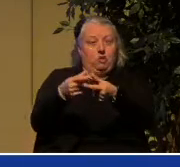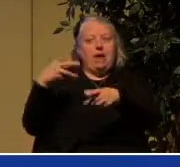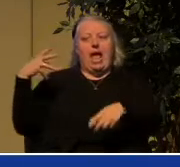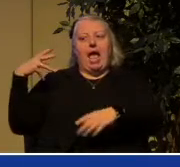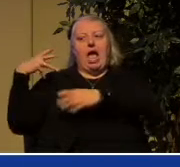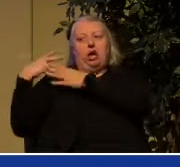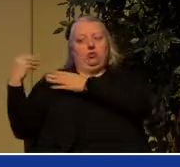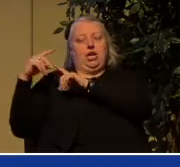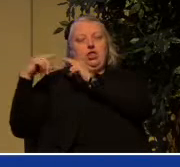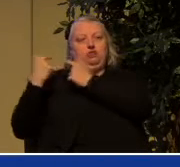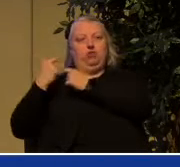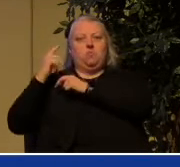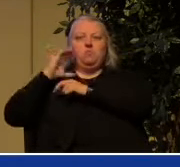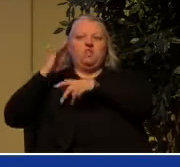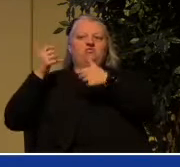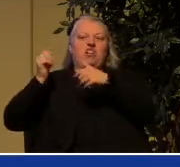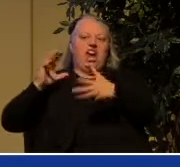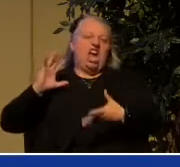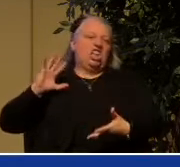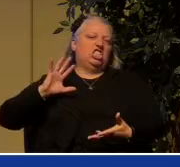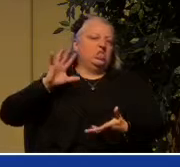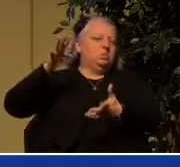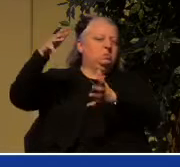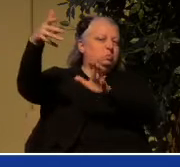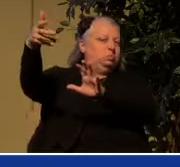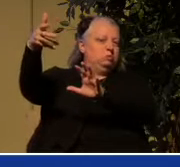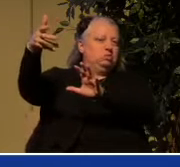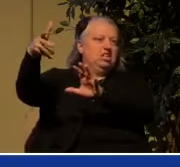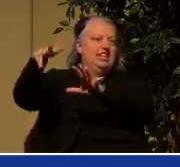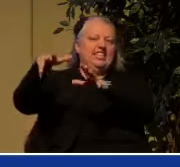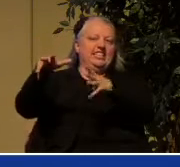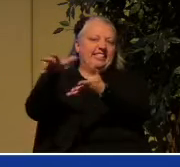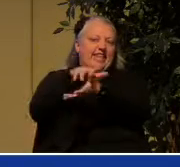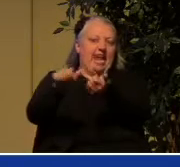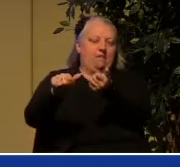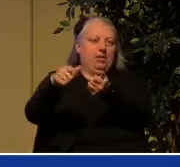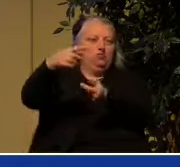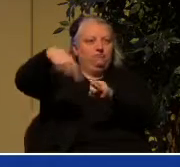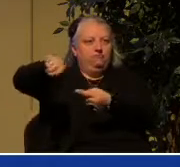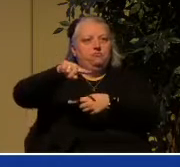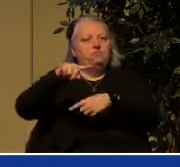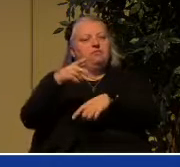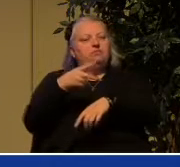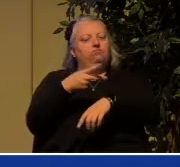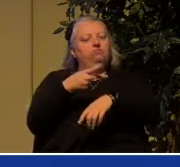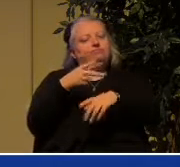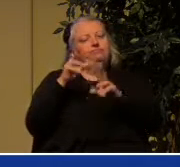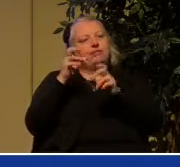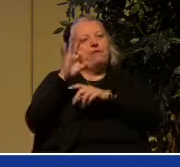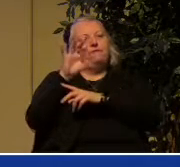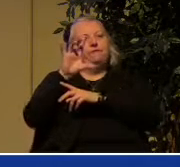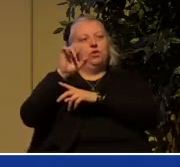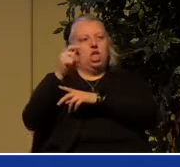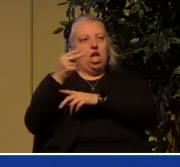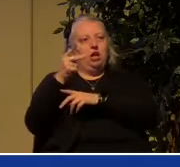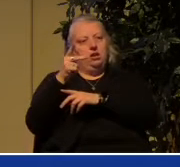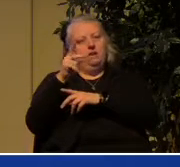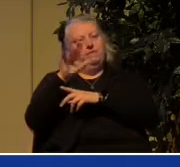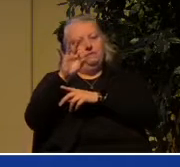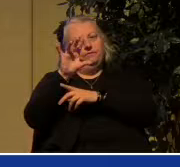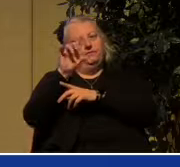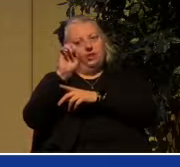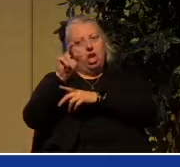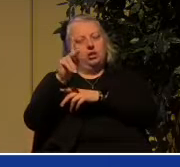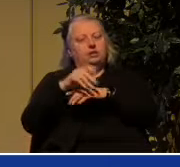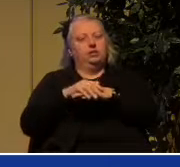going to try to play havoc with the flock. And God's provision for that we saw last